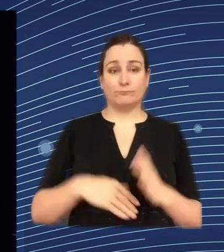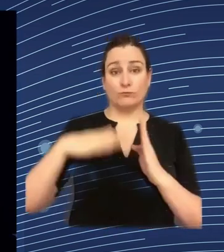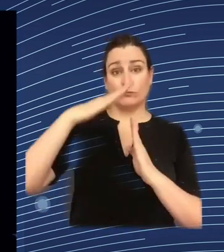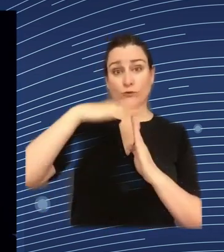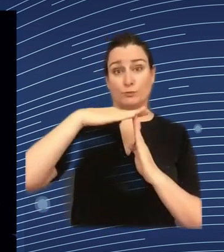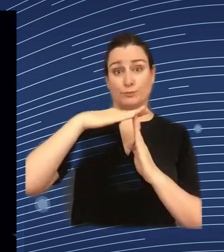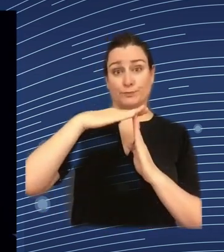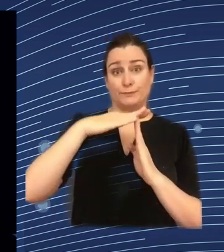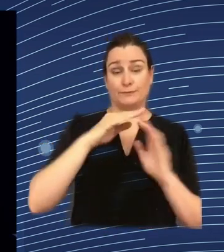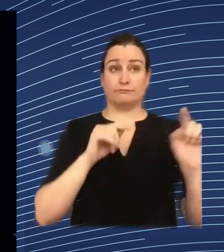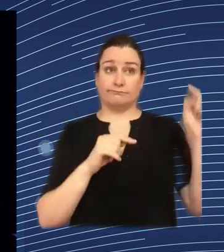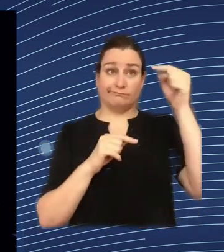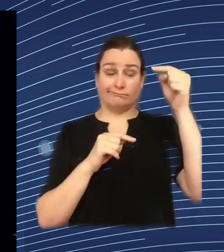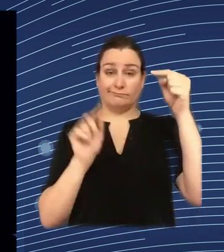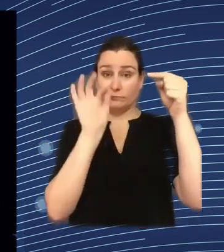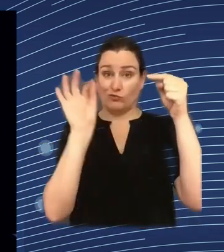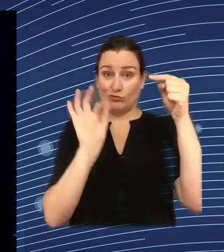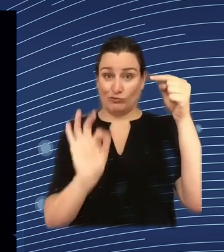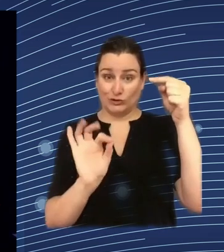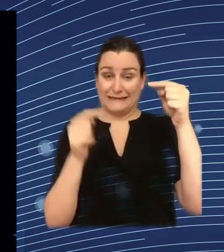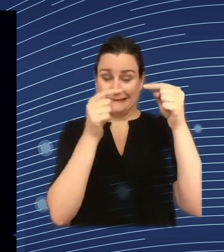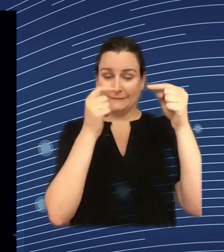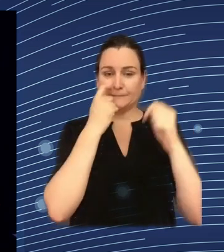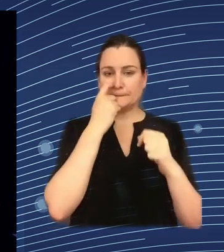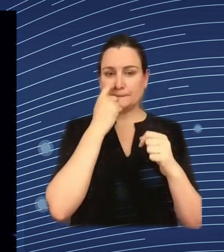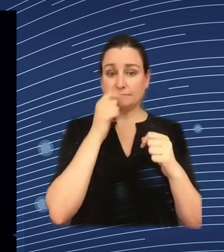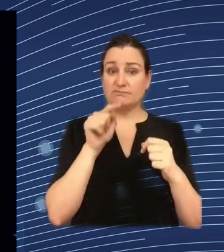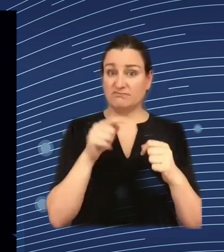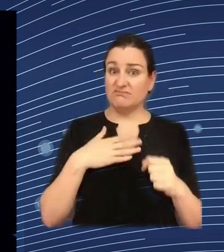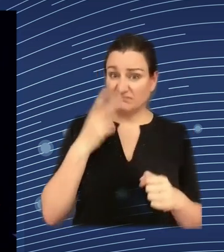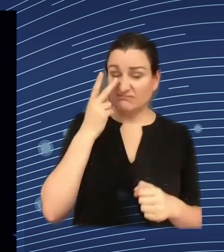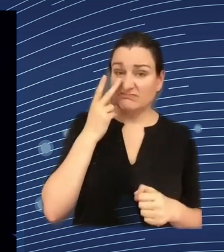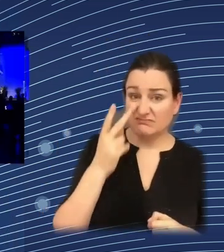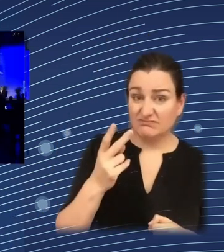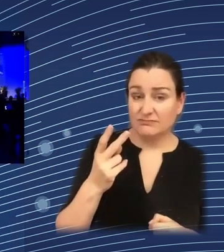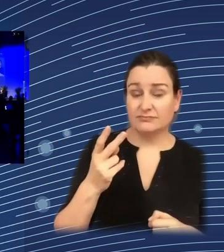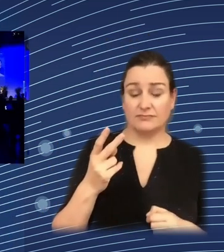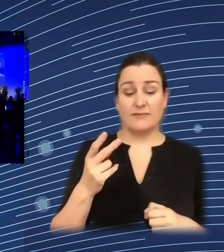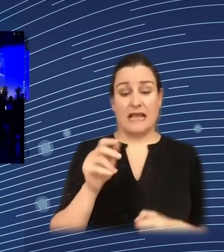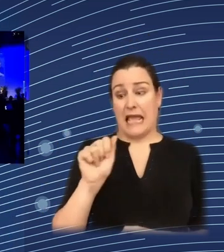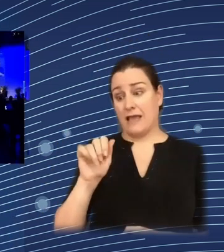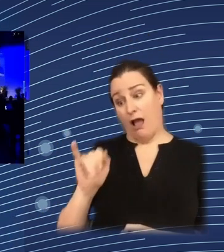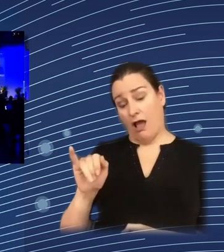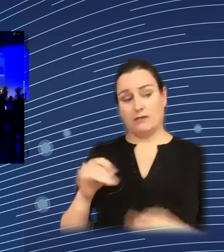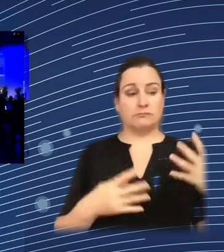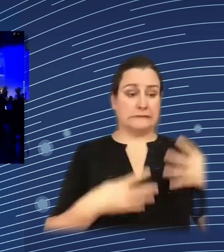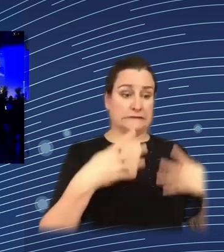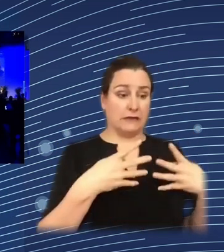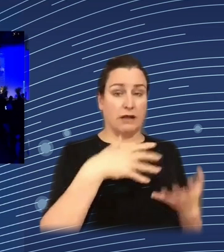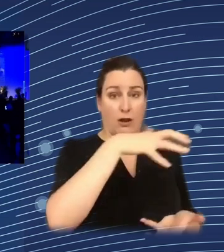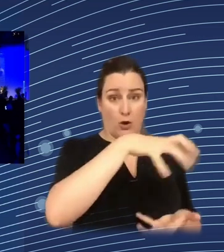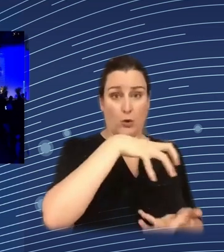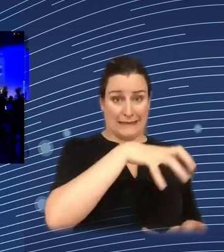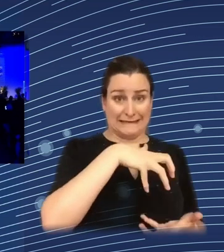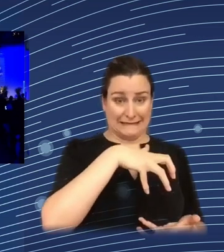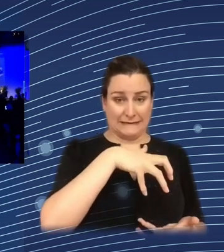do you see specific challenges of AI and data collection in a remote working environment that